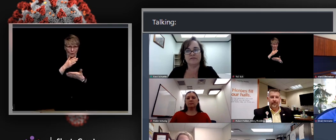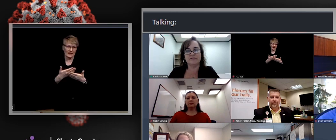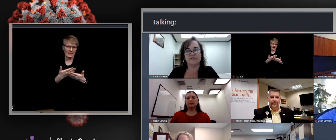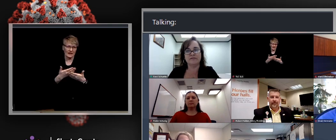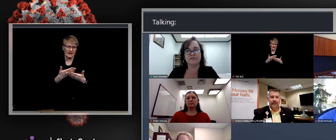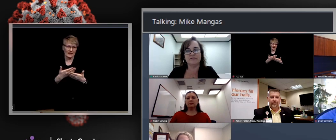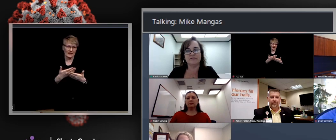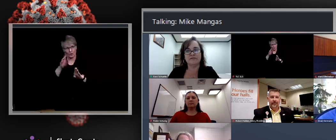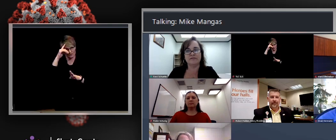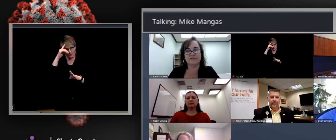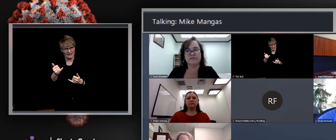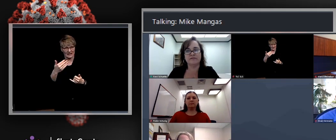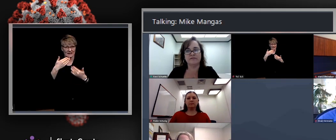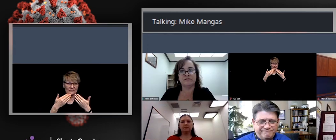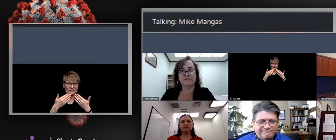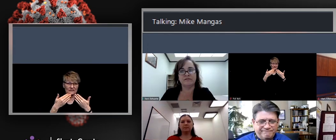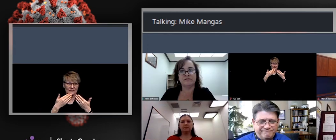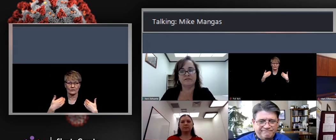Thank you. again.